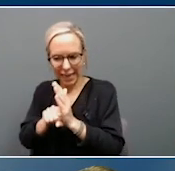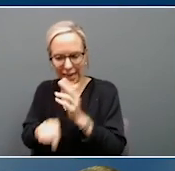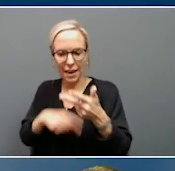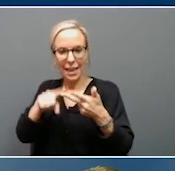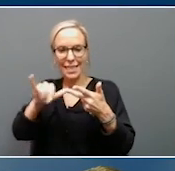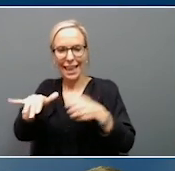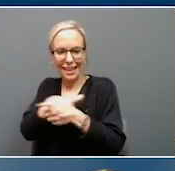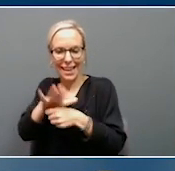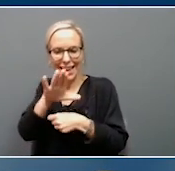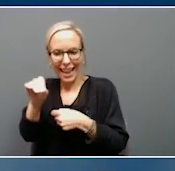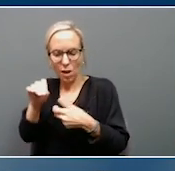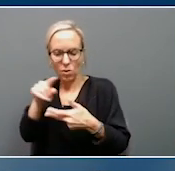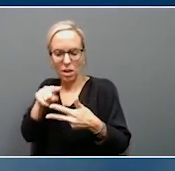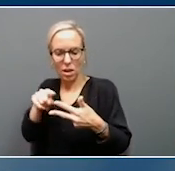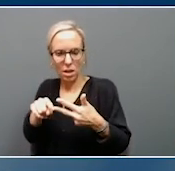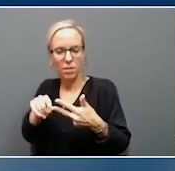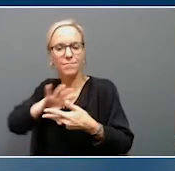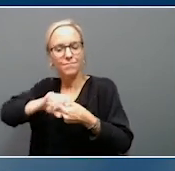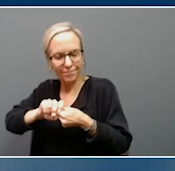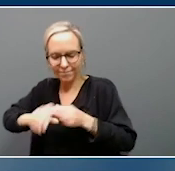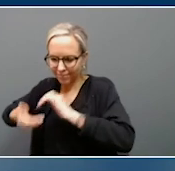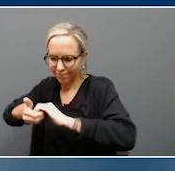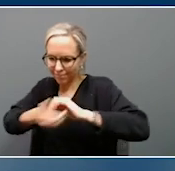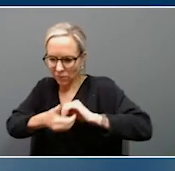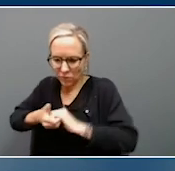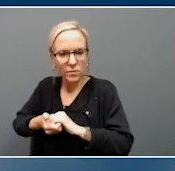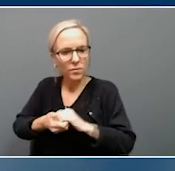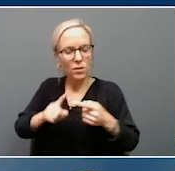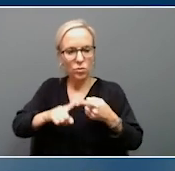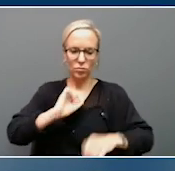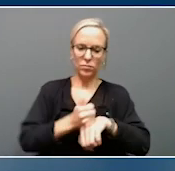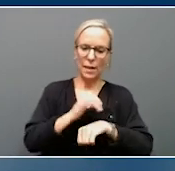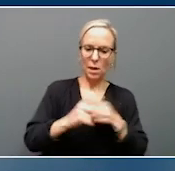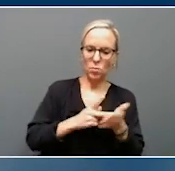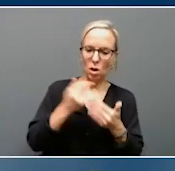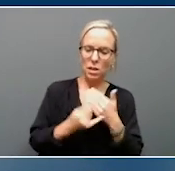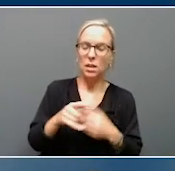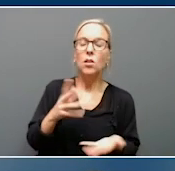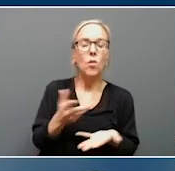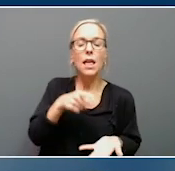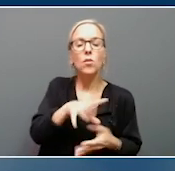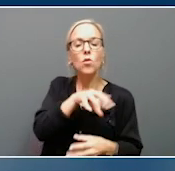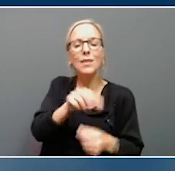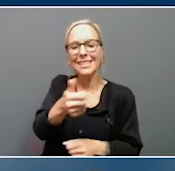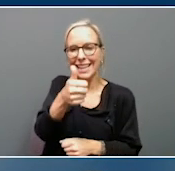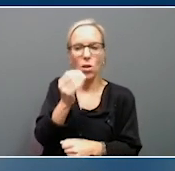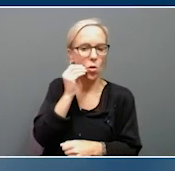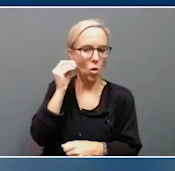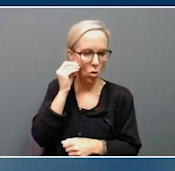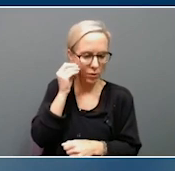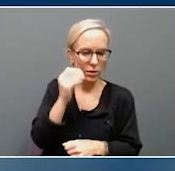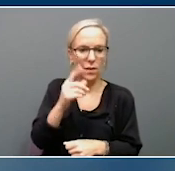every single one having a portion of it. This project will be 10 homes, 10 homes for 10